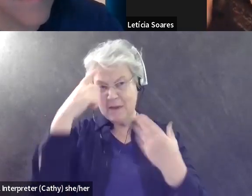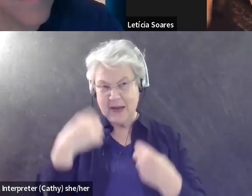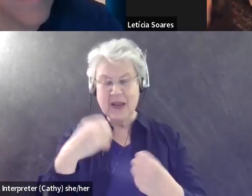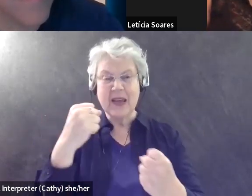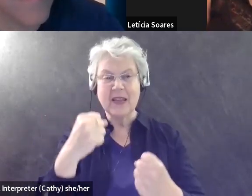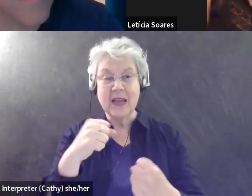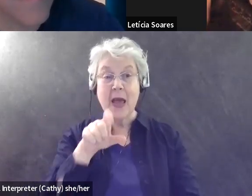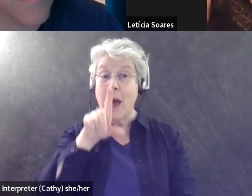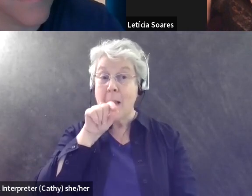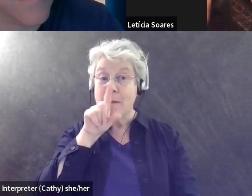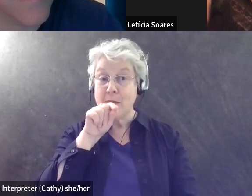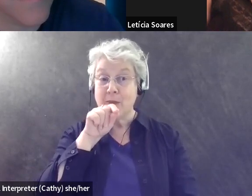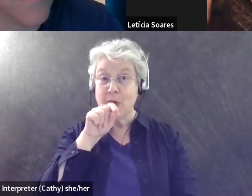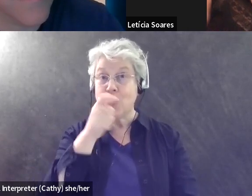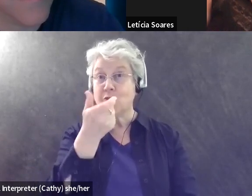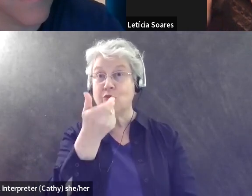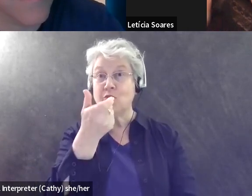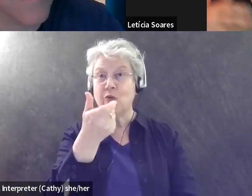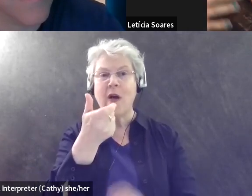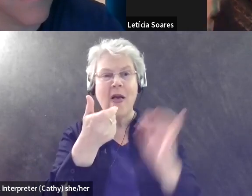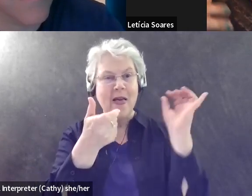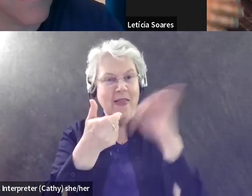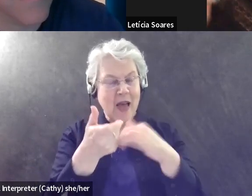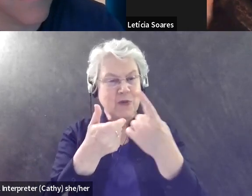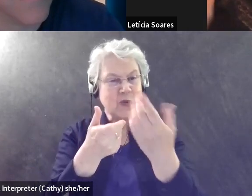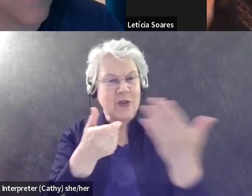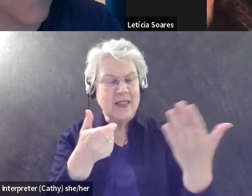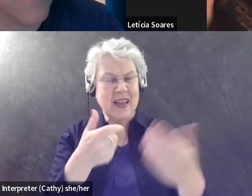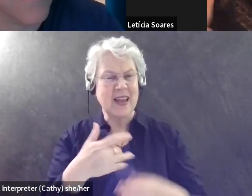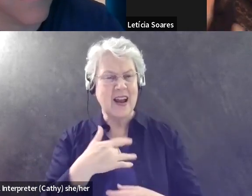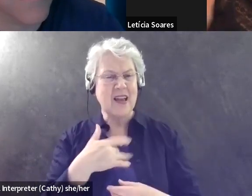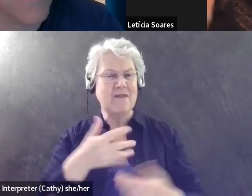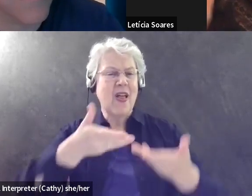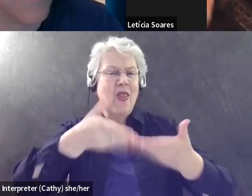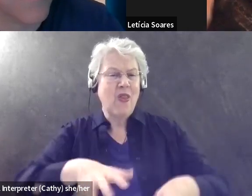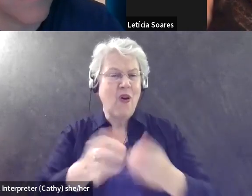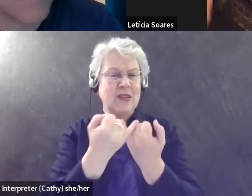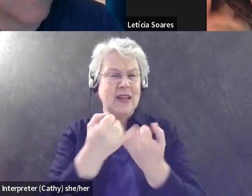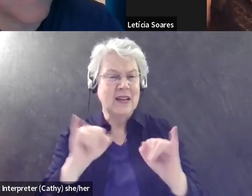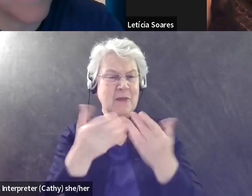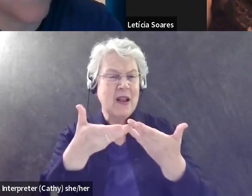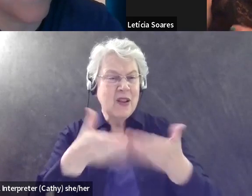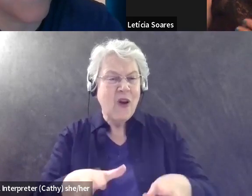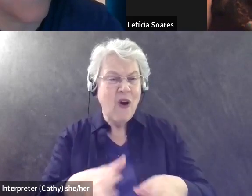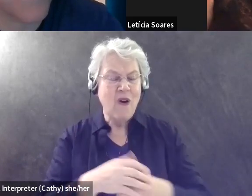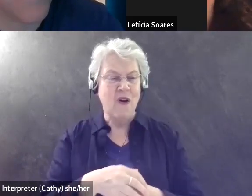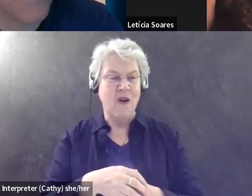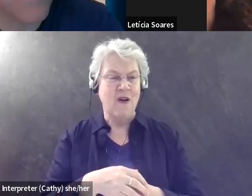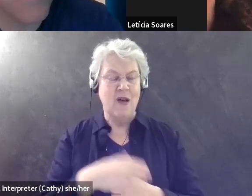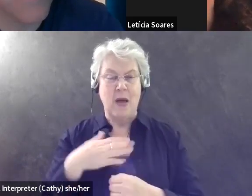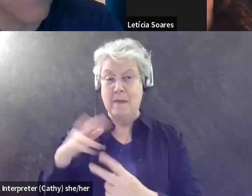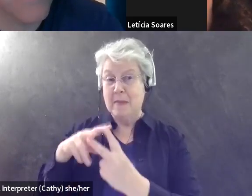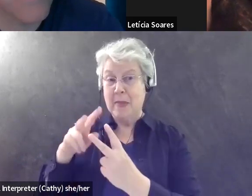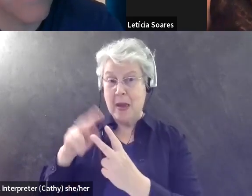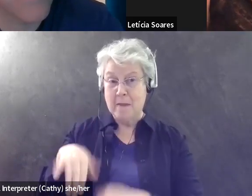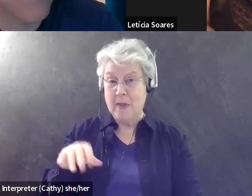birding was one of them. And there was a lot of loss of independence because my partner was also